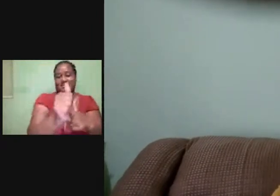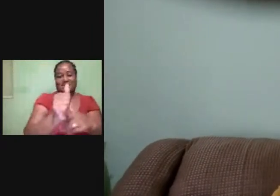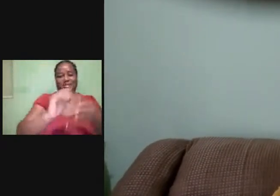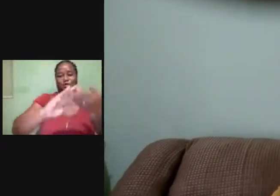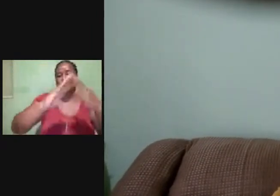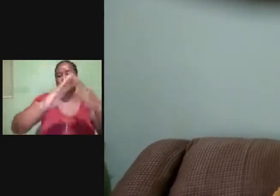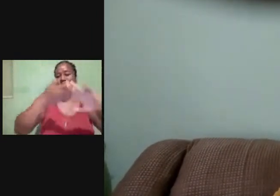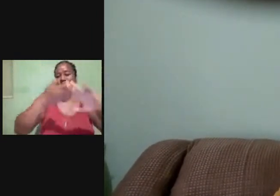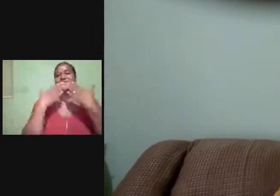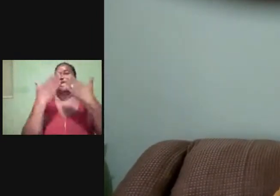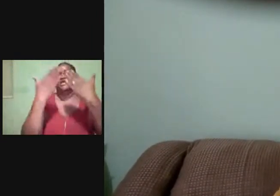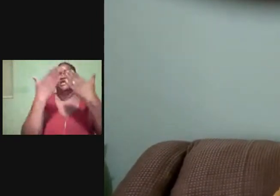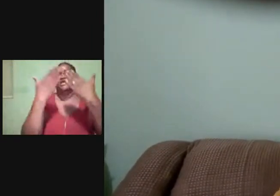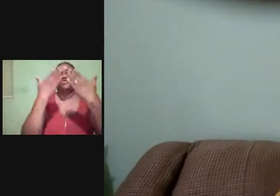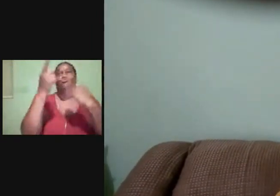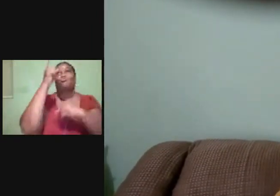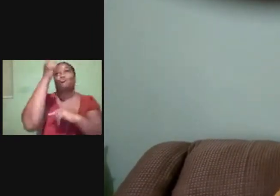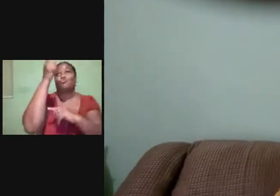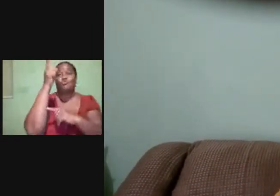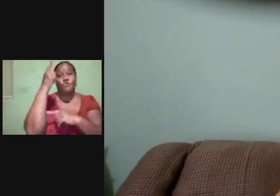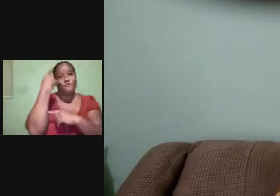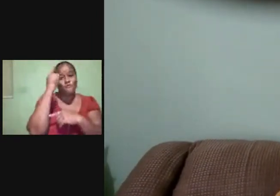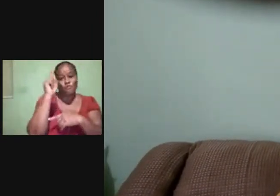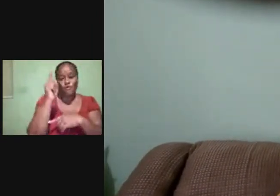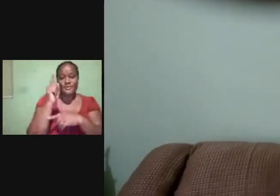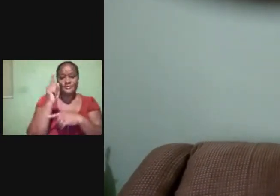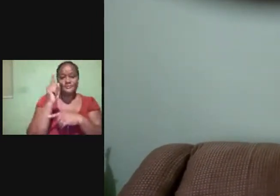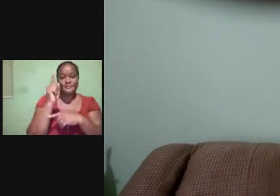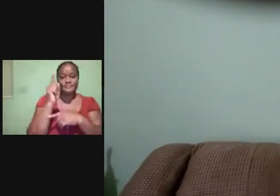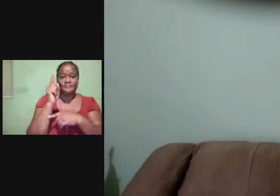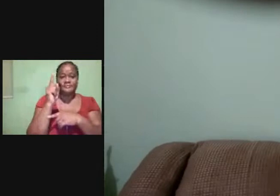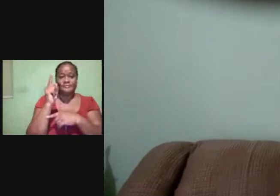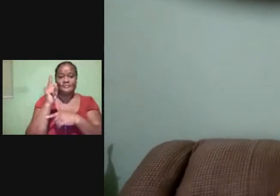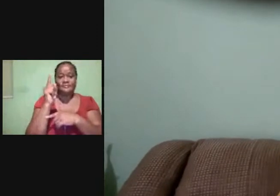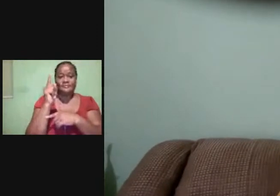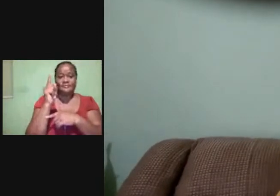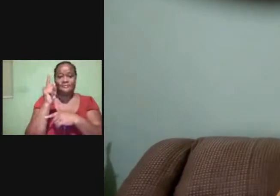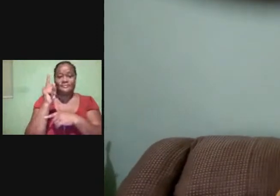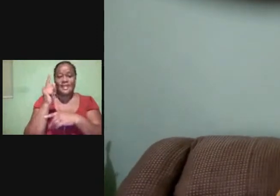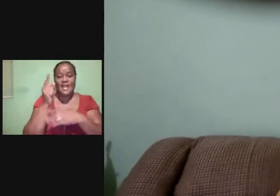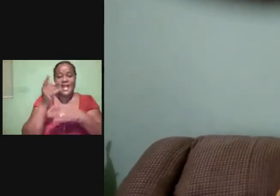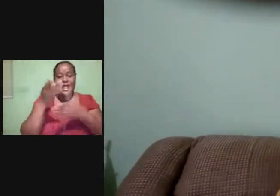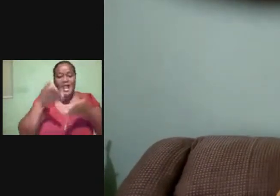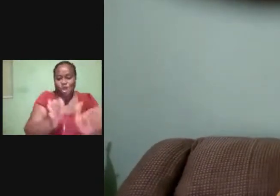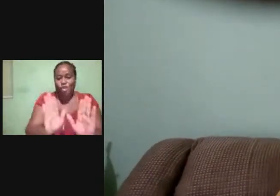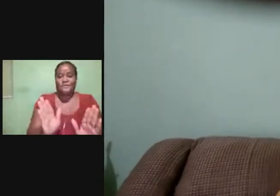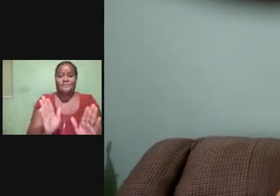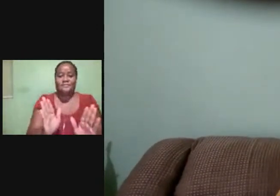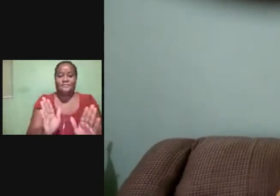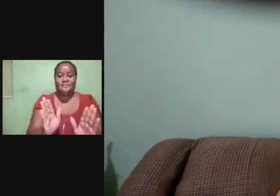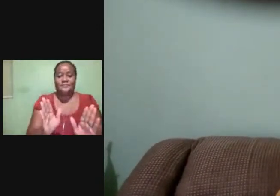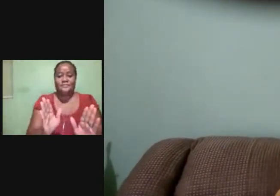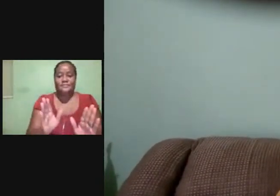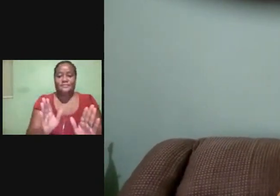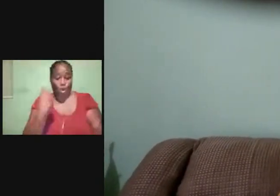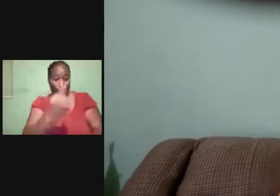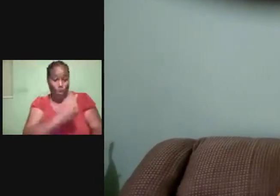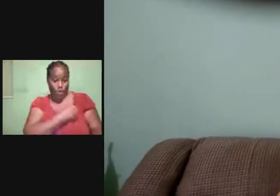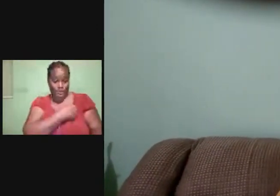for allowing us, members of the disability community,